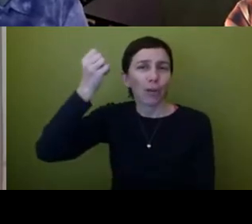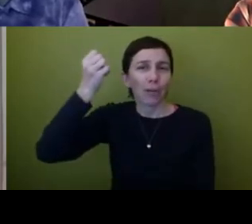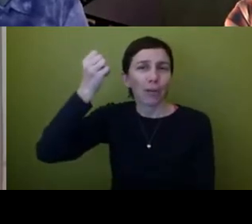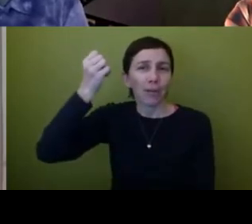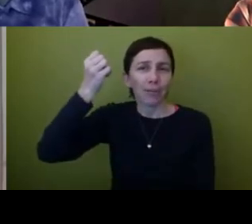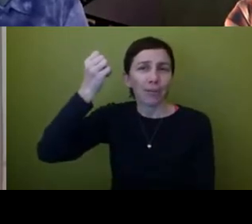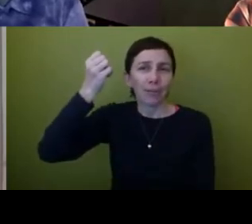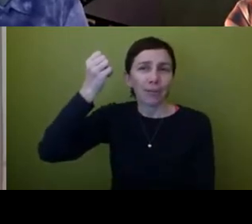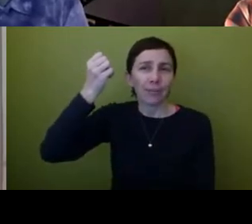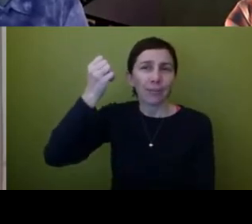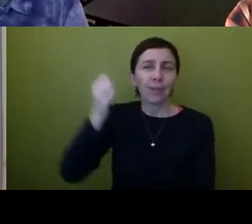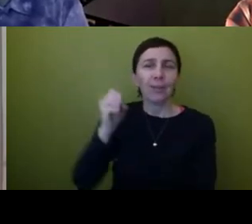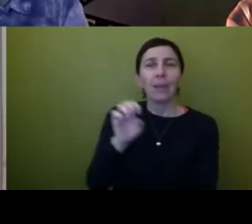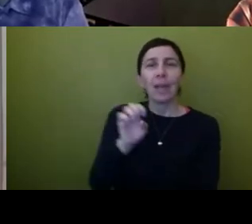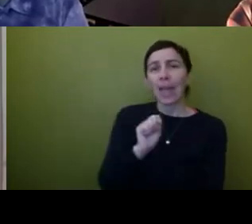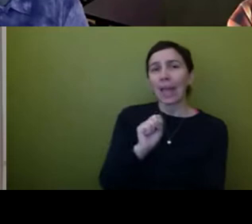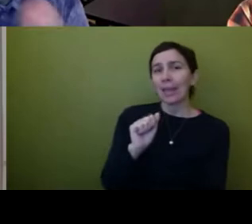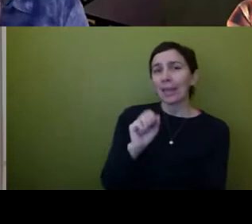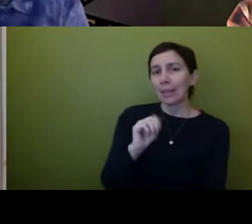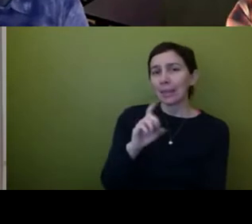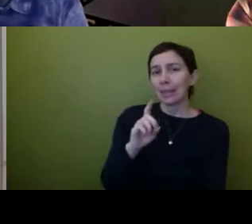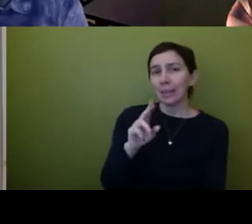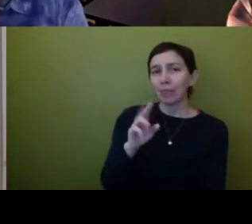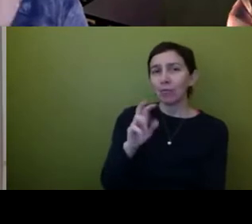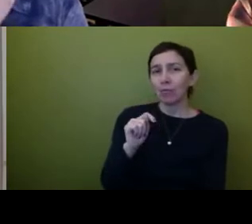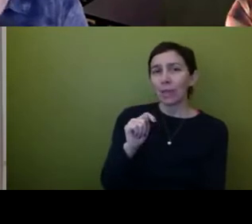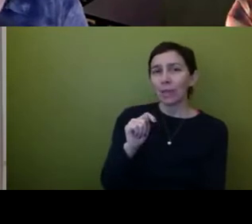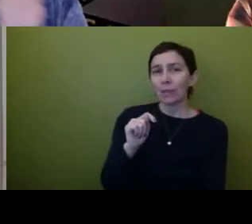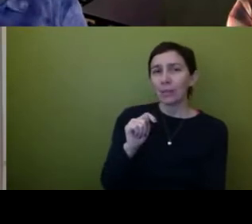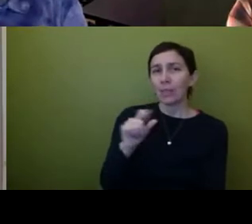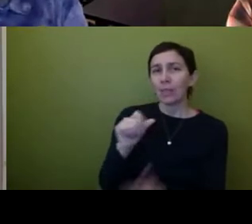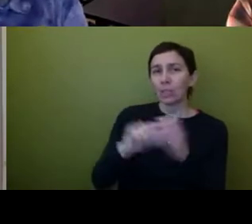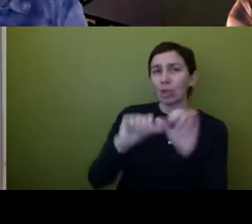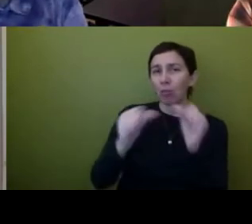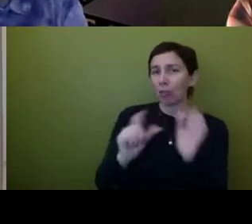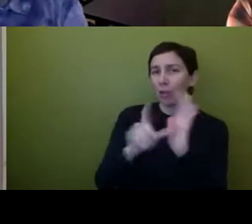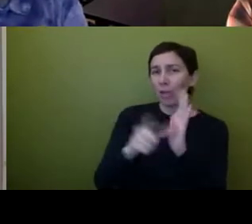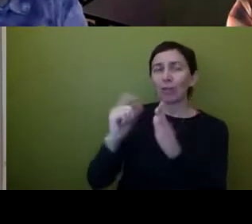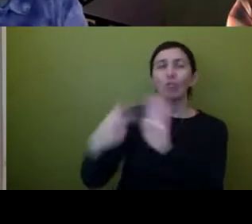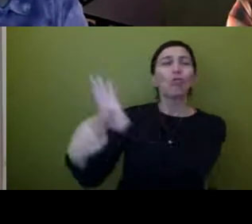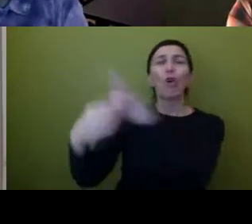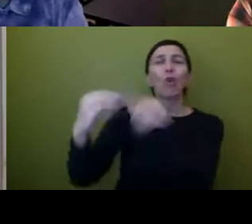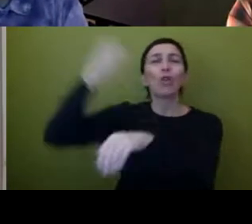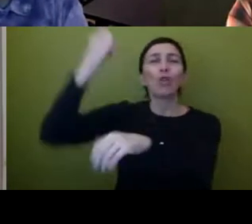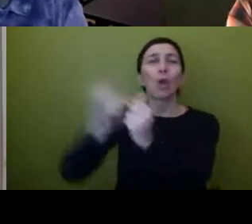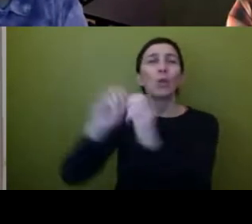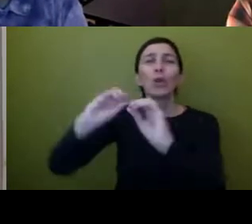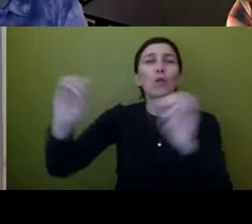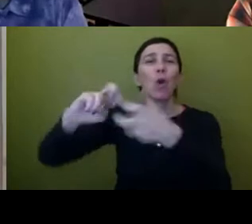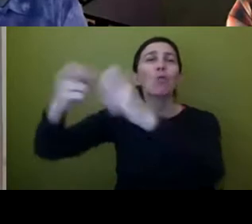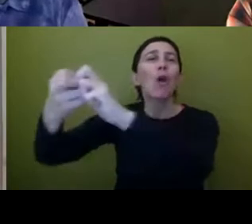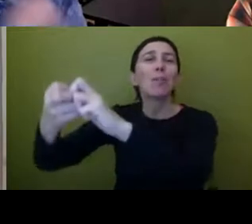uh the sam durant sculpture show exclusively in europe and not and no problems there until context